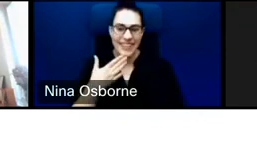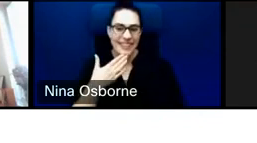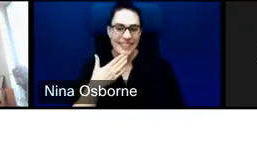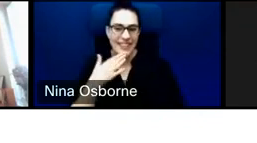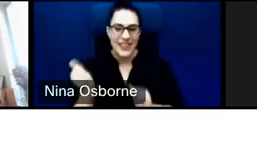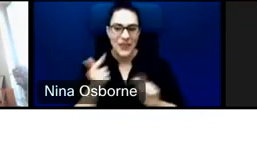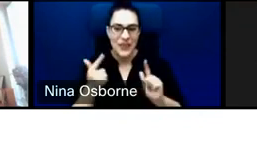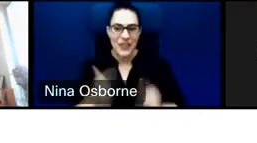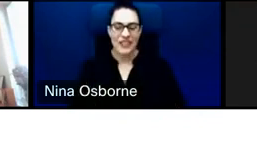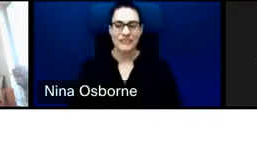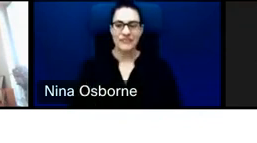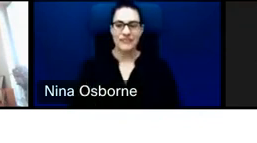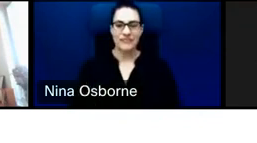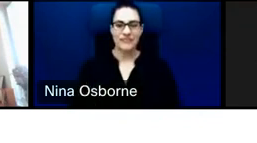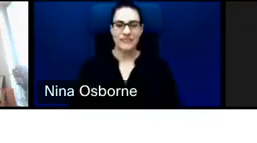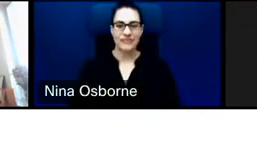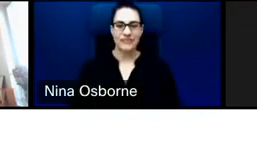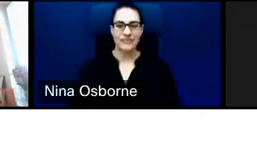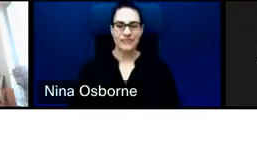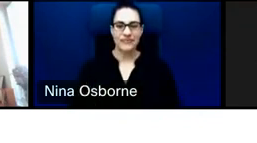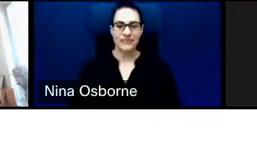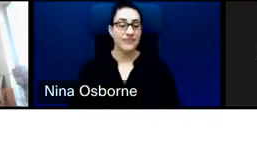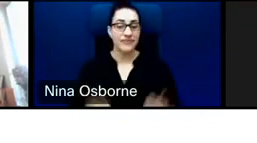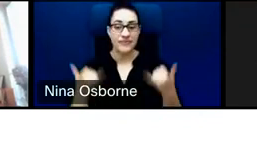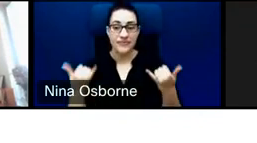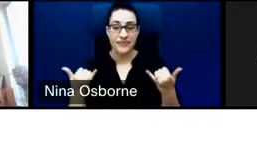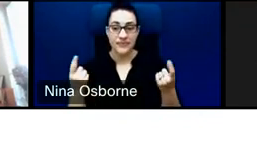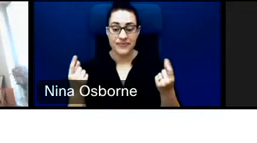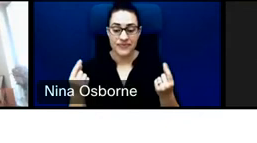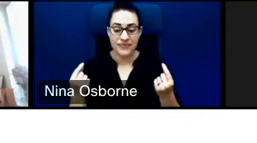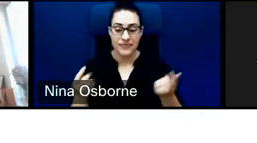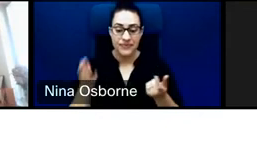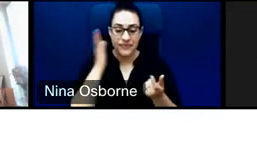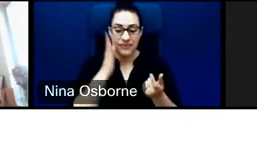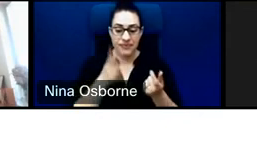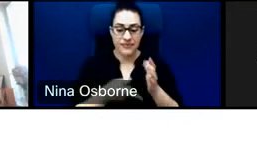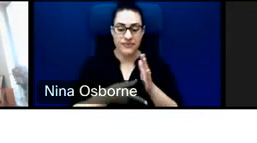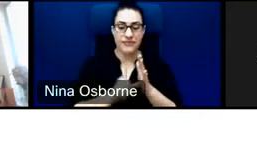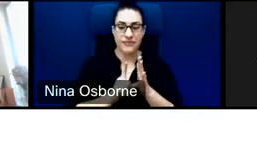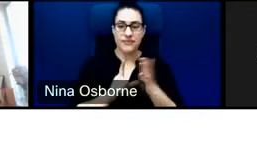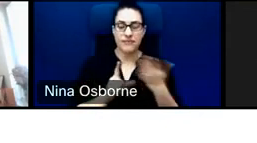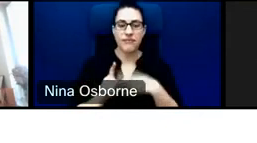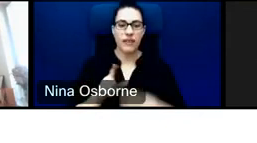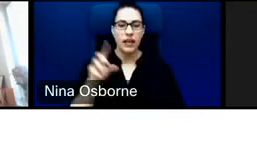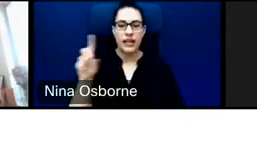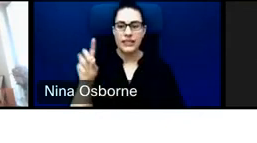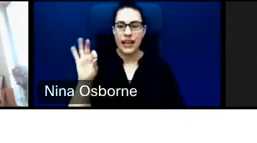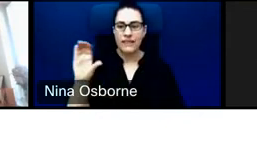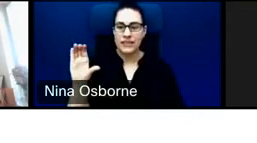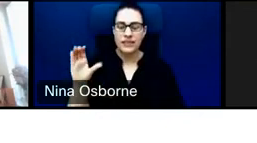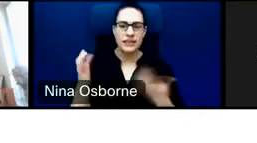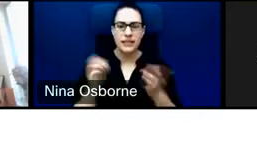kind of go through how DFC looks at development impact and how it kind of fits into our